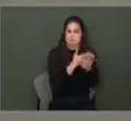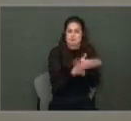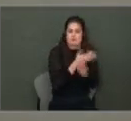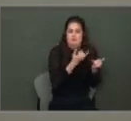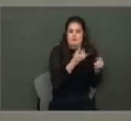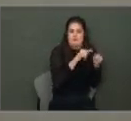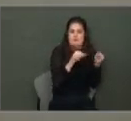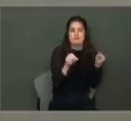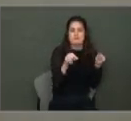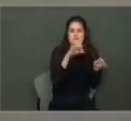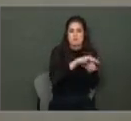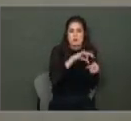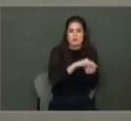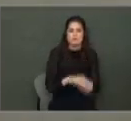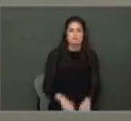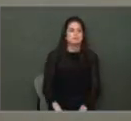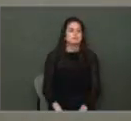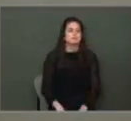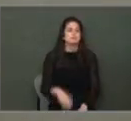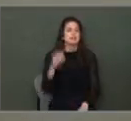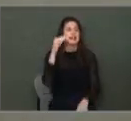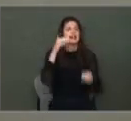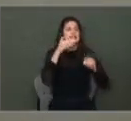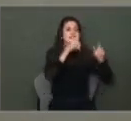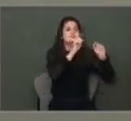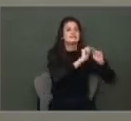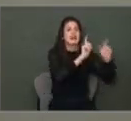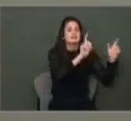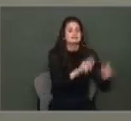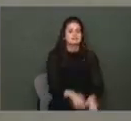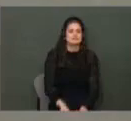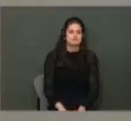now and then. Craig, next slide, please.